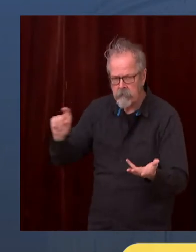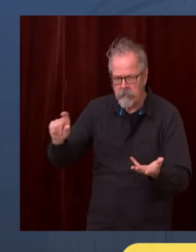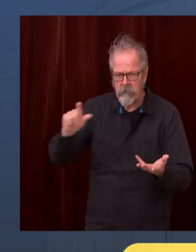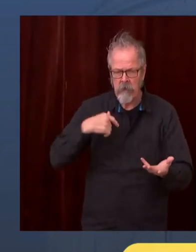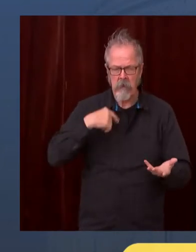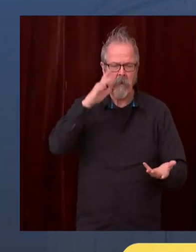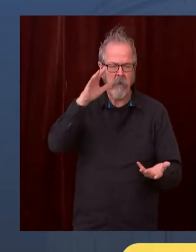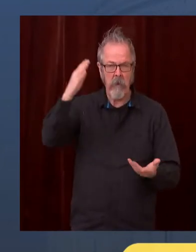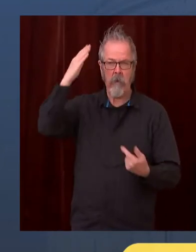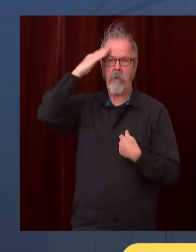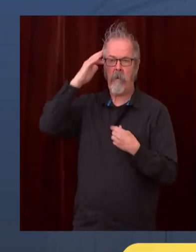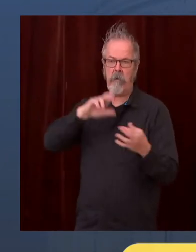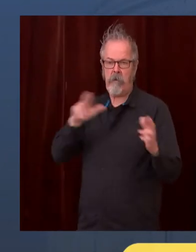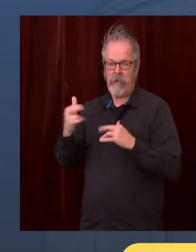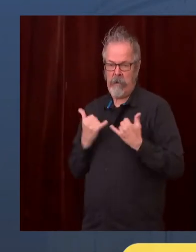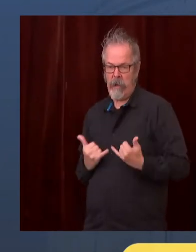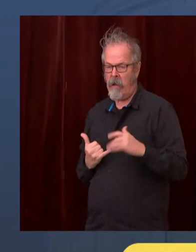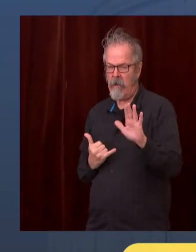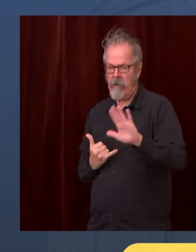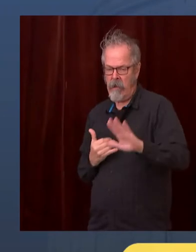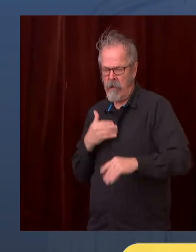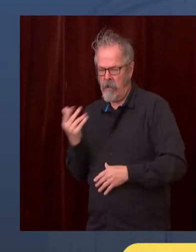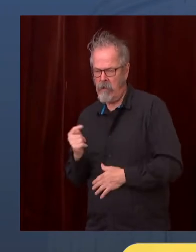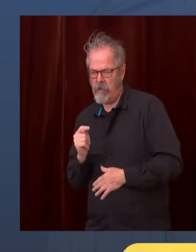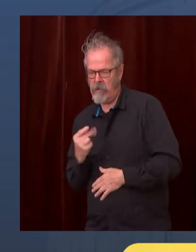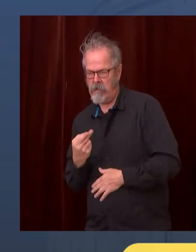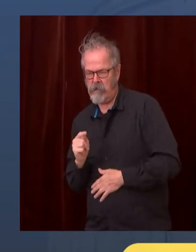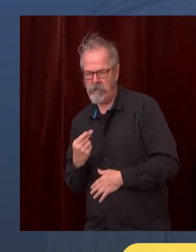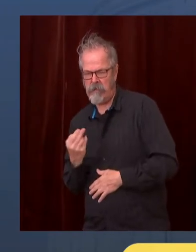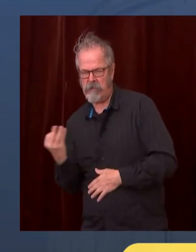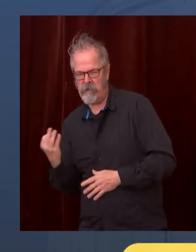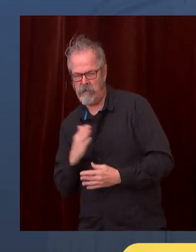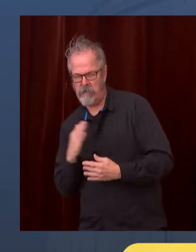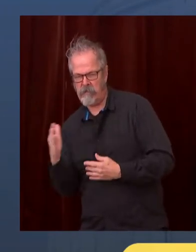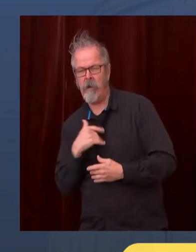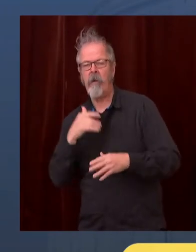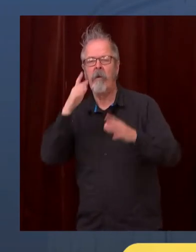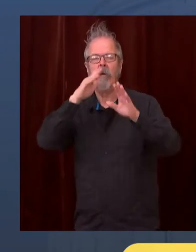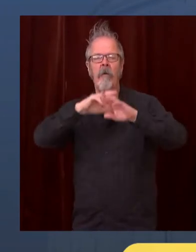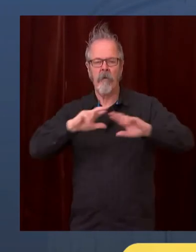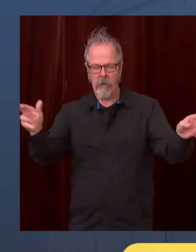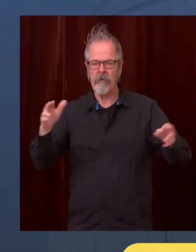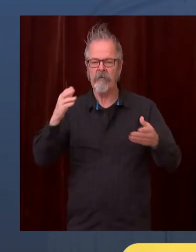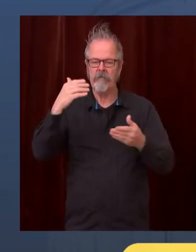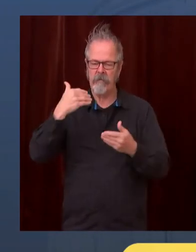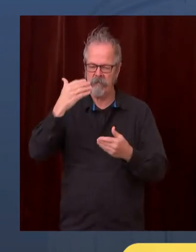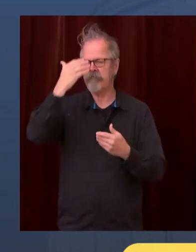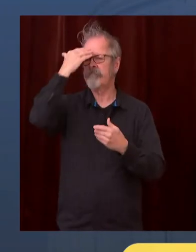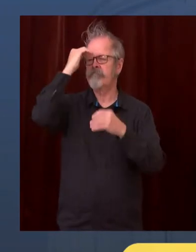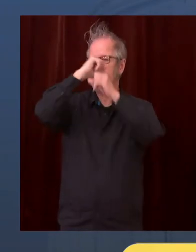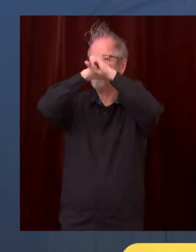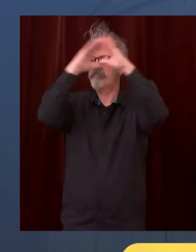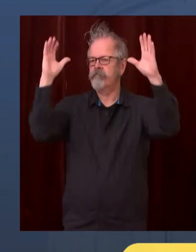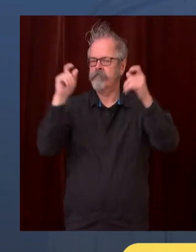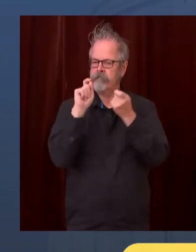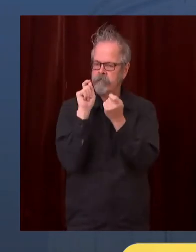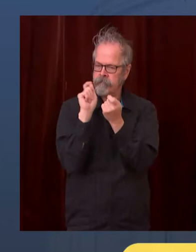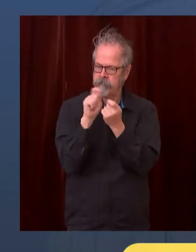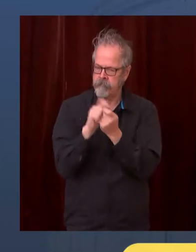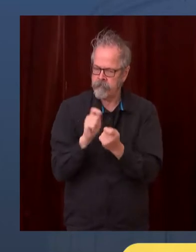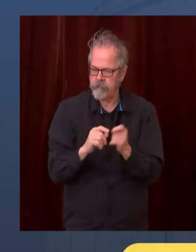So we'll have more to say in the next few days about those efforts. We know this is a statewide problem.